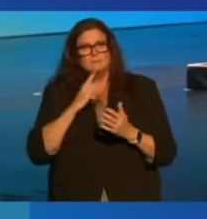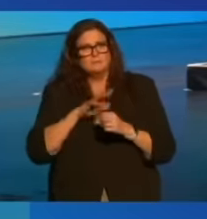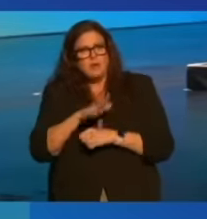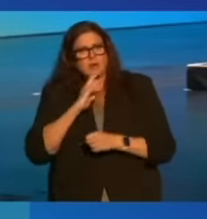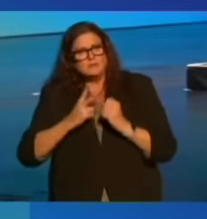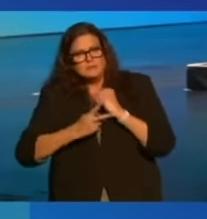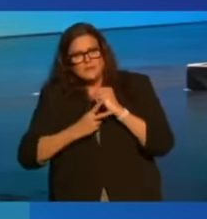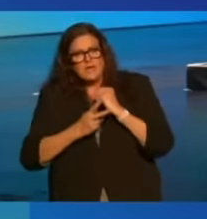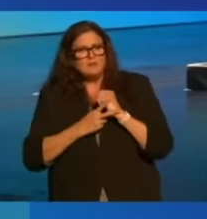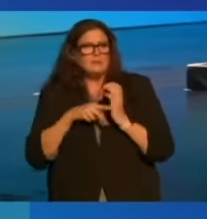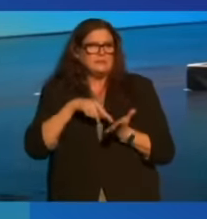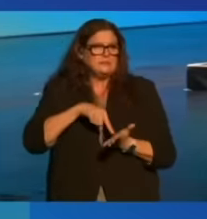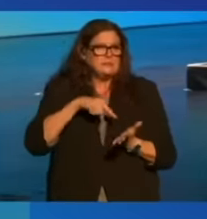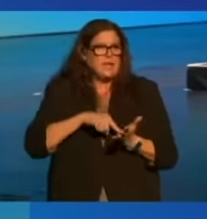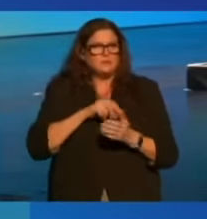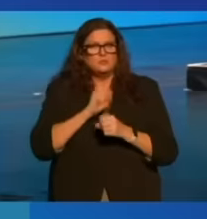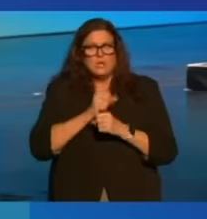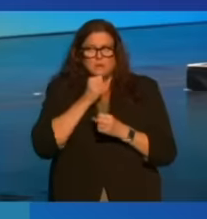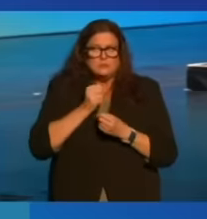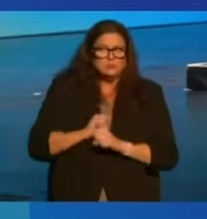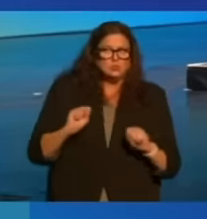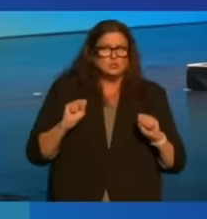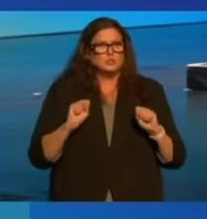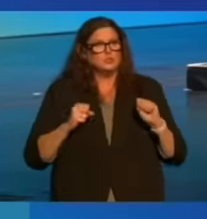greater job insecurity, higher costs.